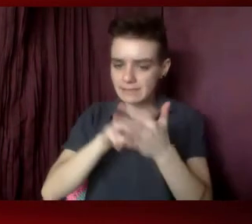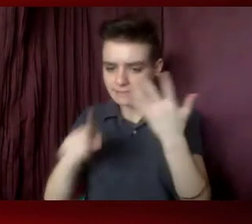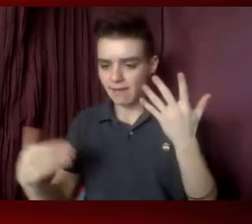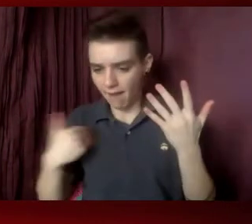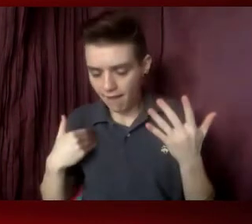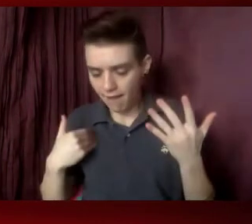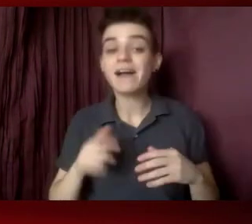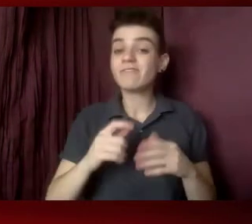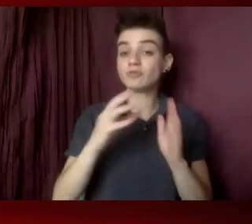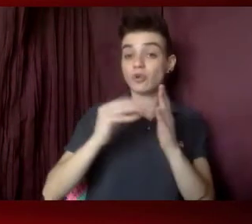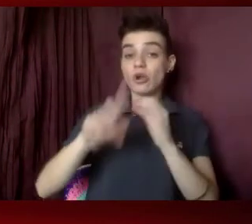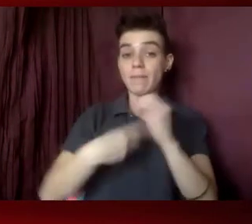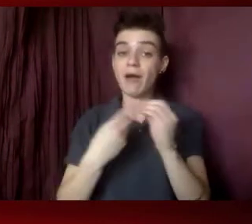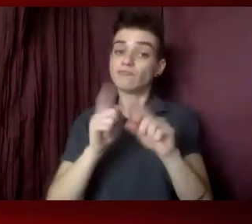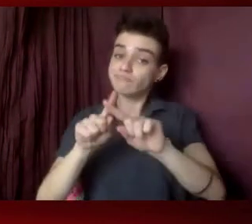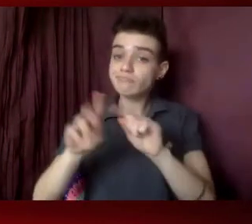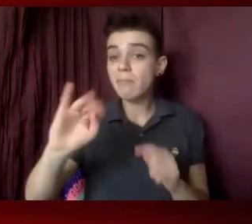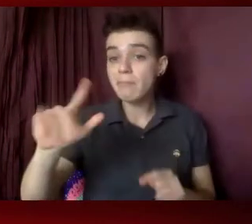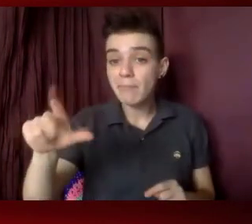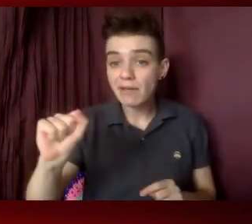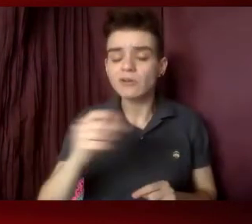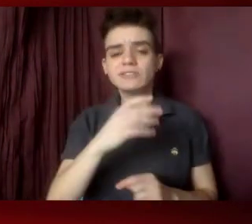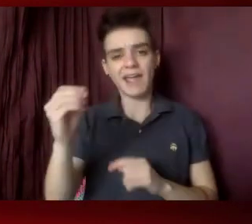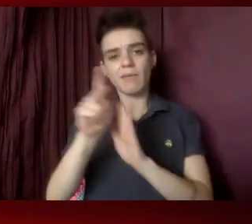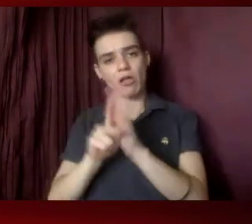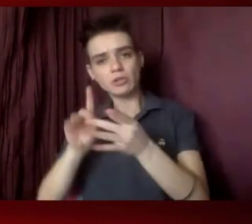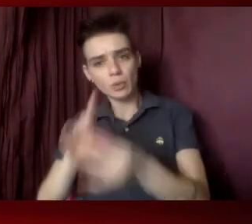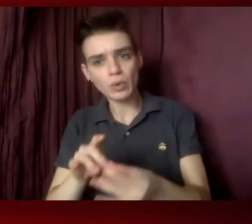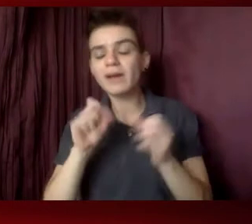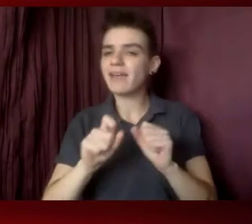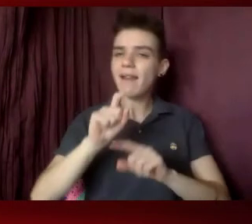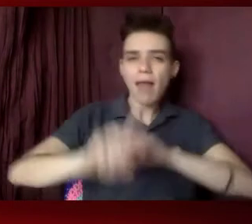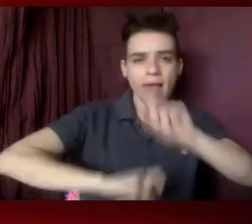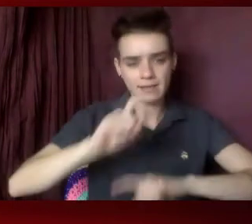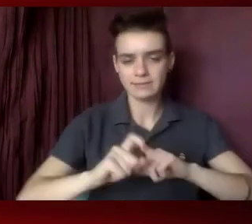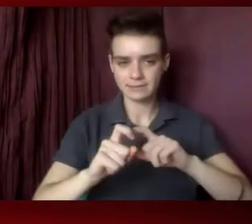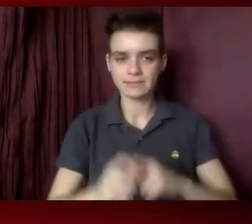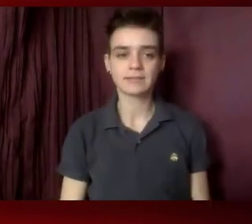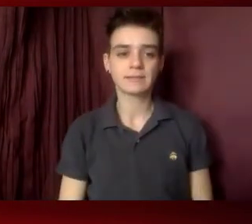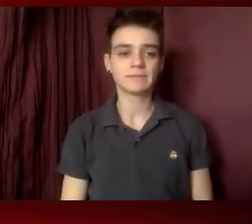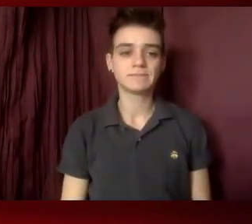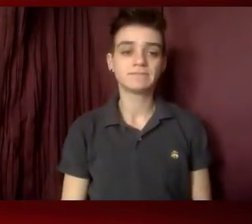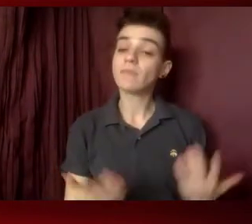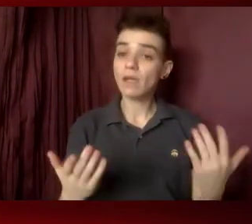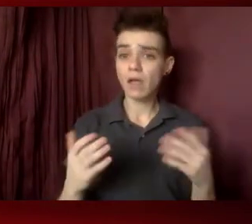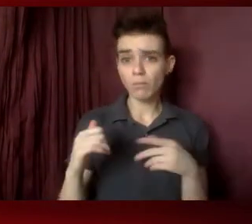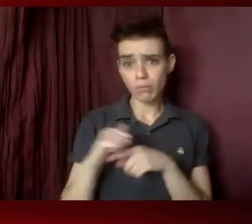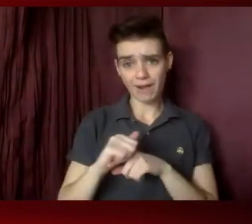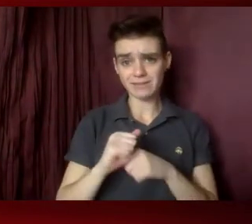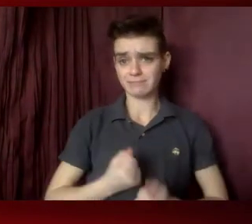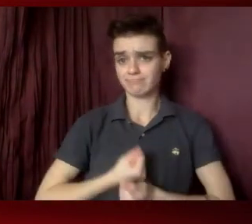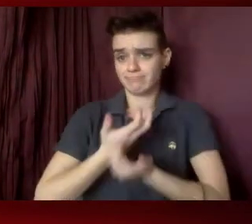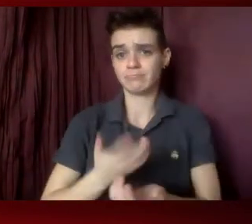associated with those, so you know what to ask for when you're done sharing your story. Practice telling your story.